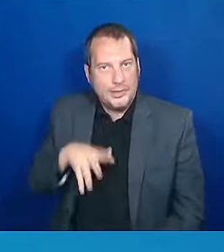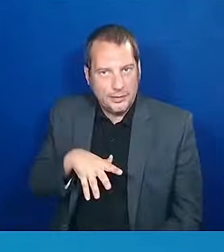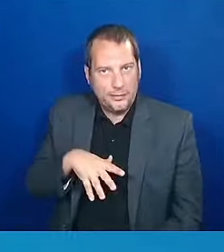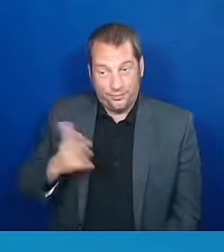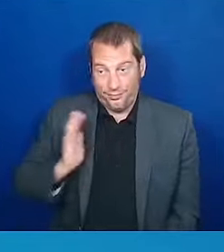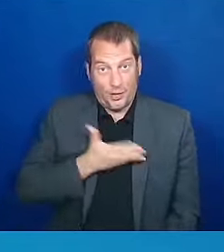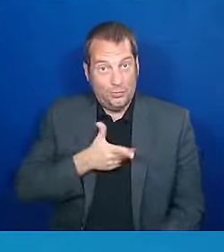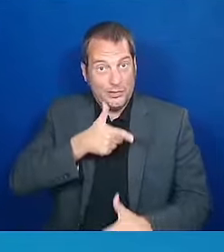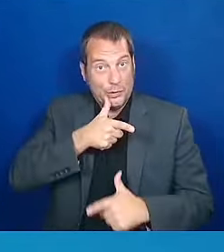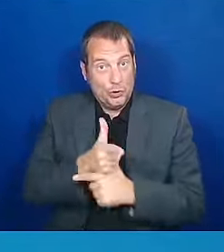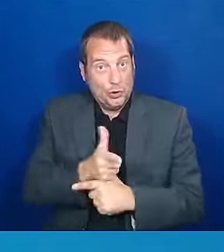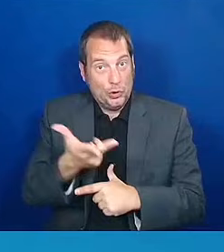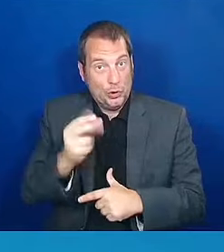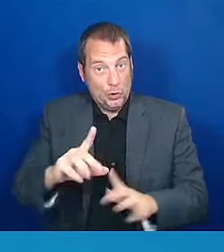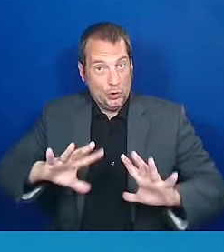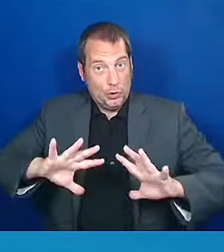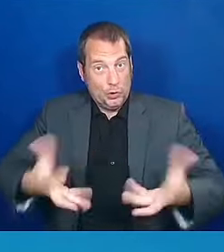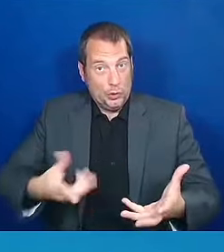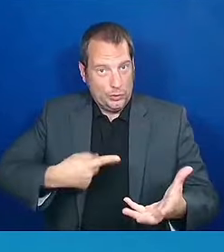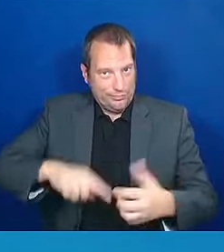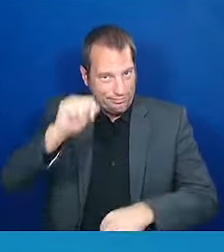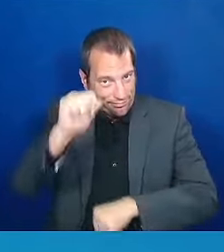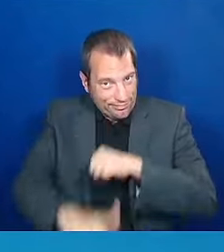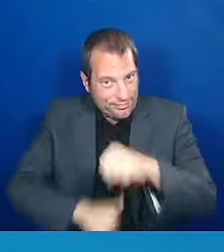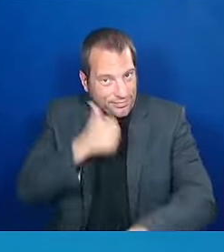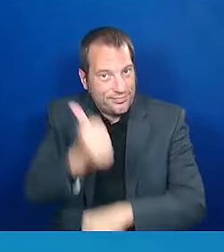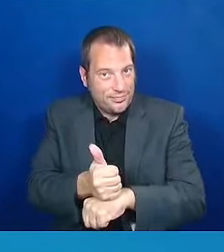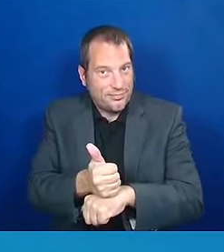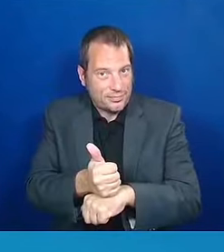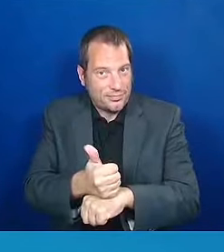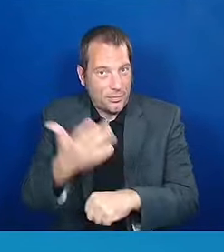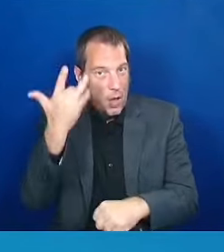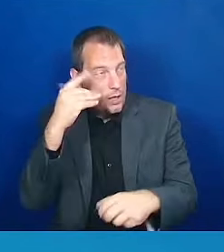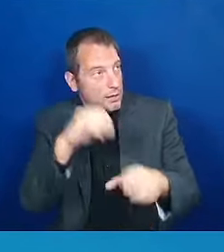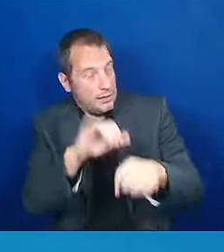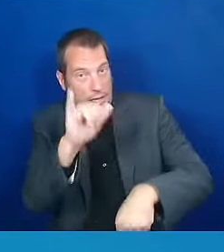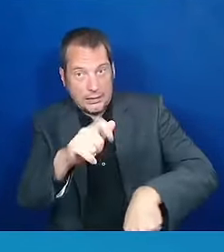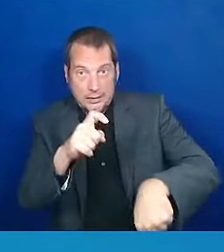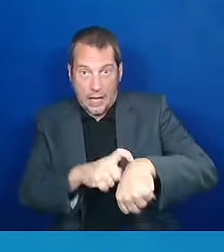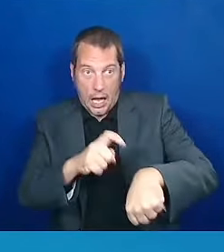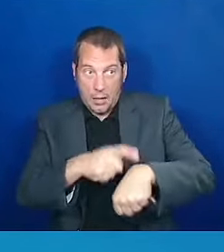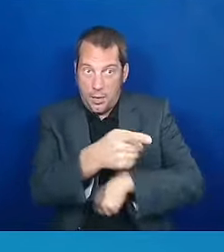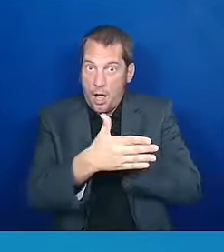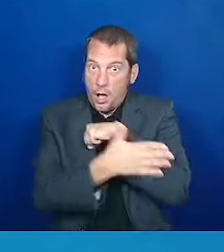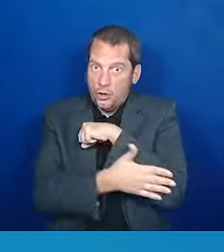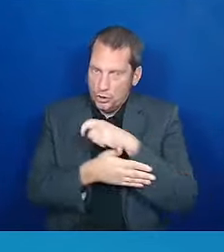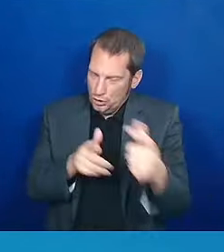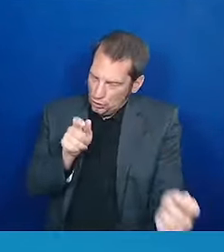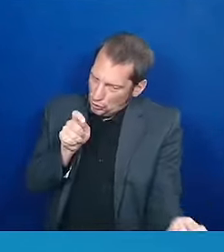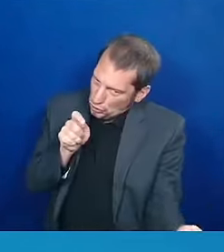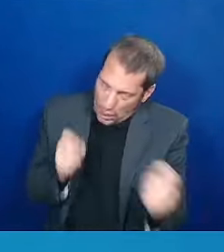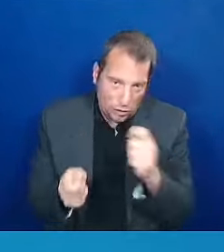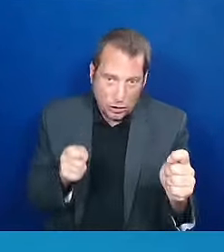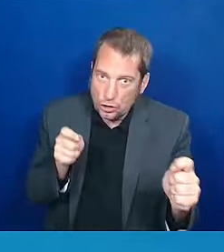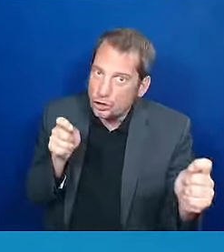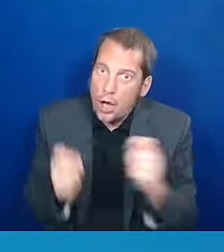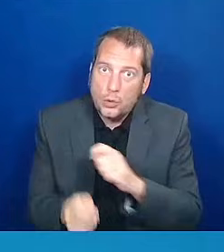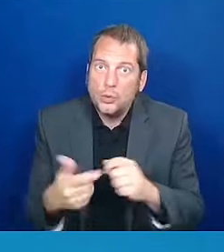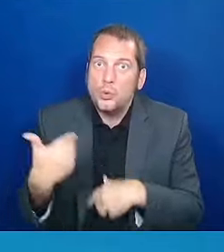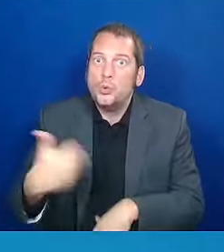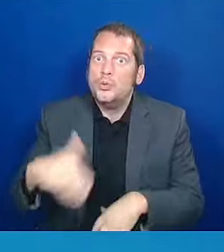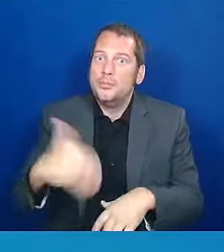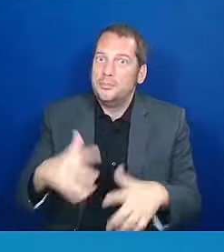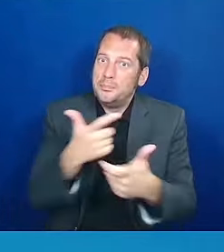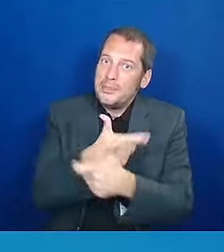of profound challenges in our country. Think about it. In 1908, women were not